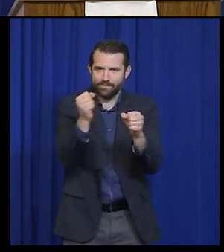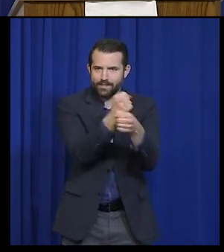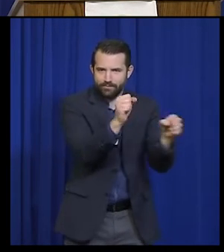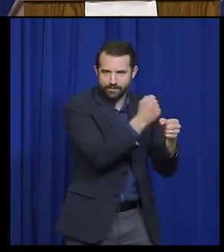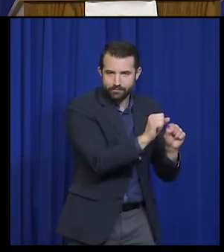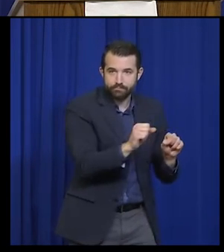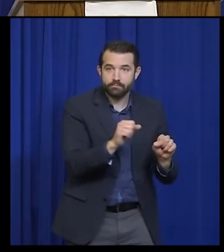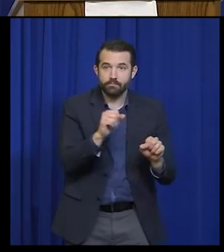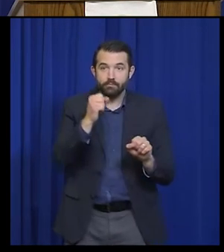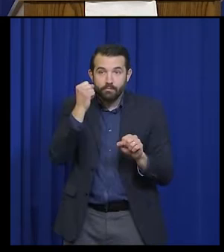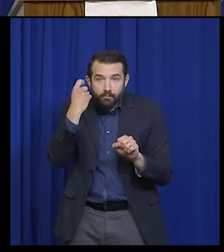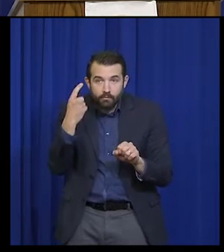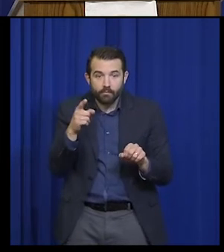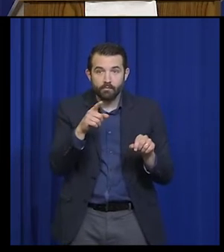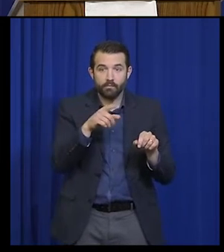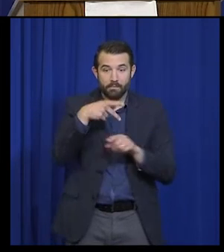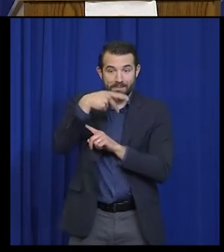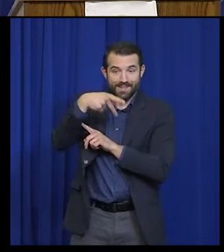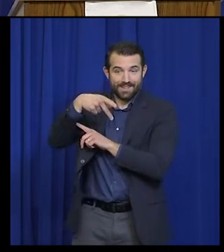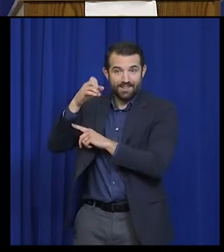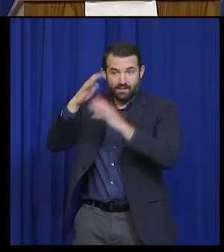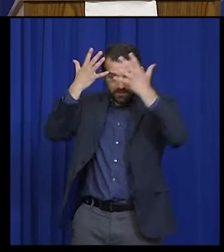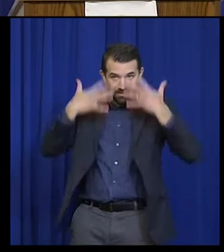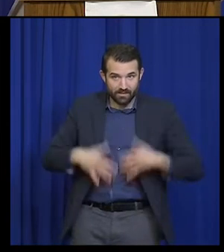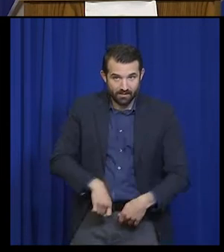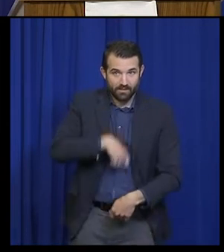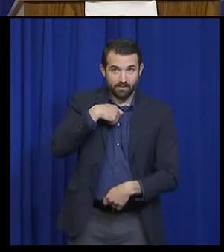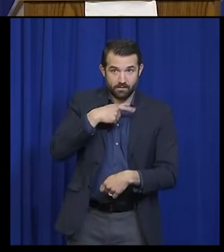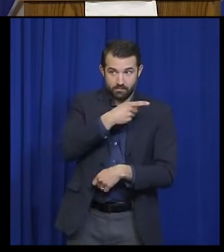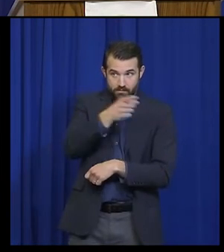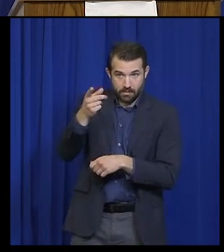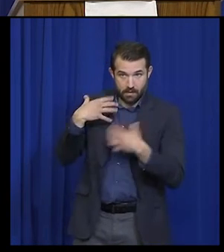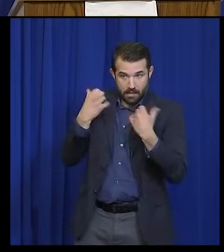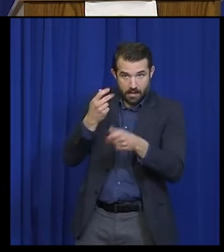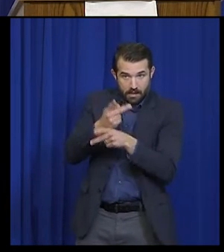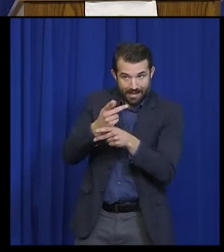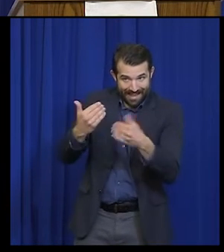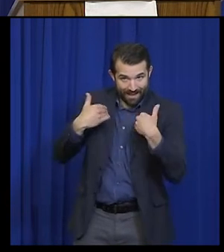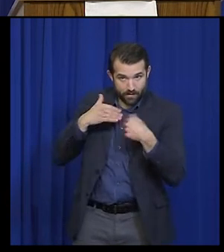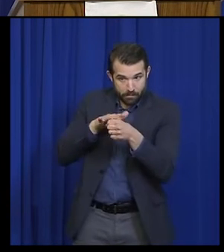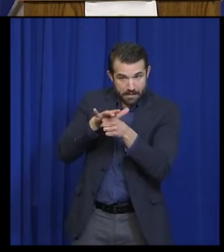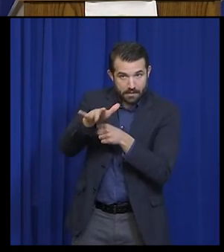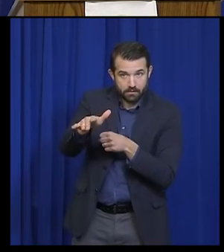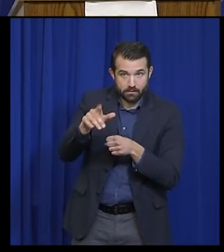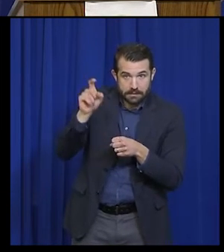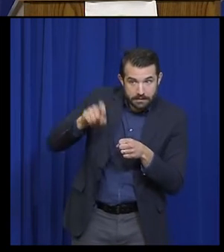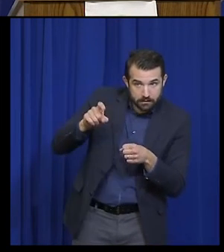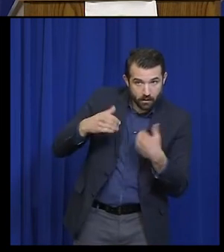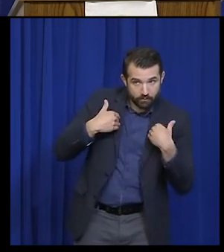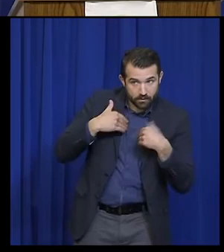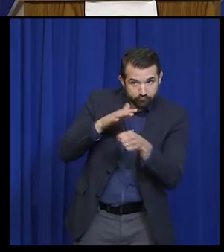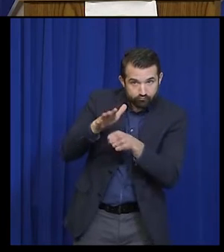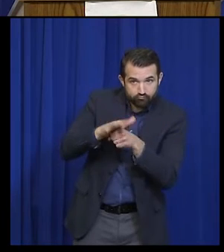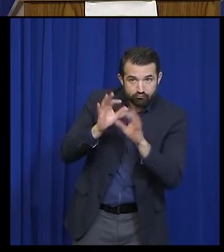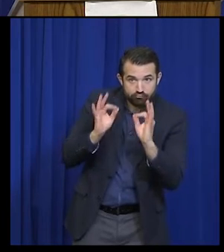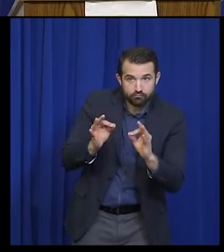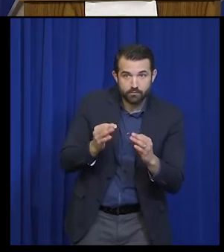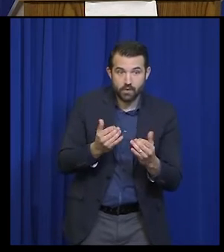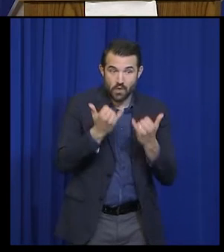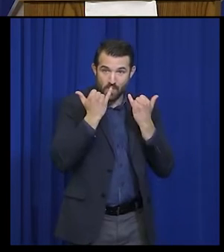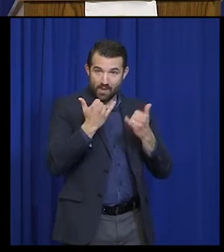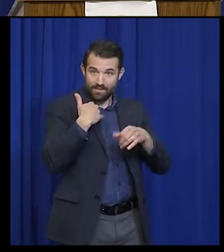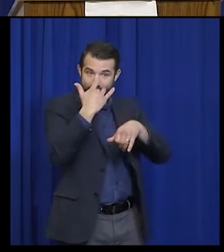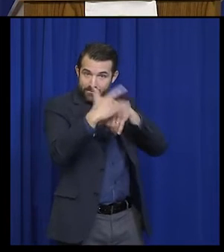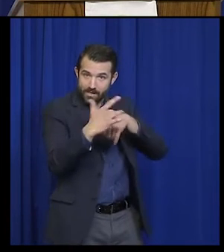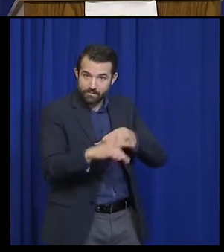PPE that they need to keep their healthcare workers safe, and that they can maintain the surge capacity that they would need to have